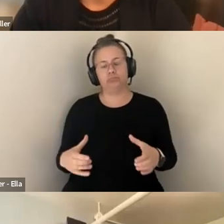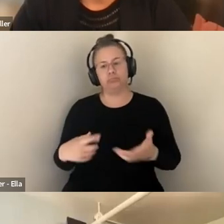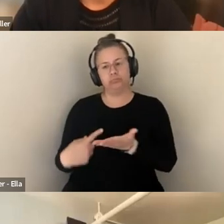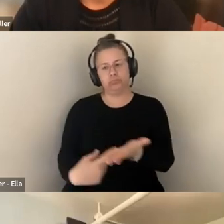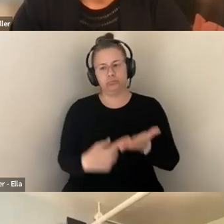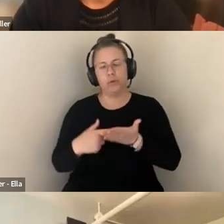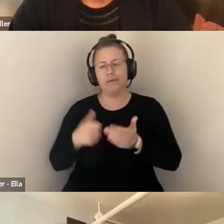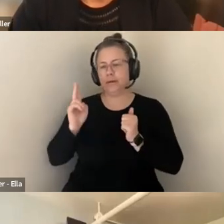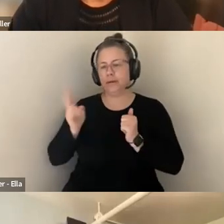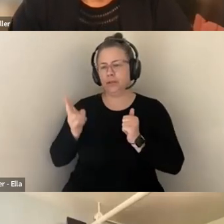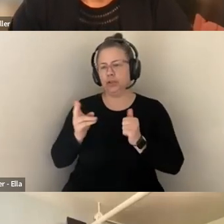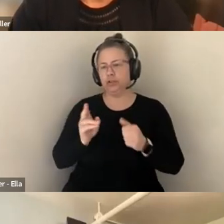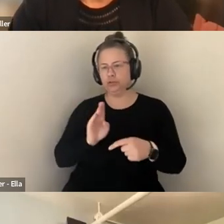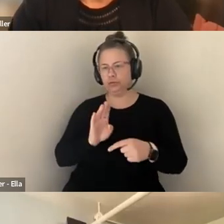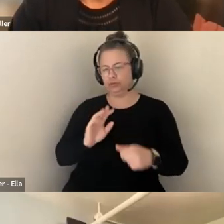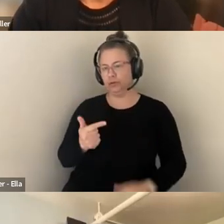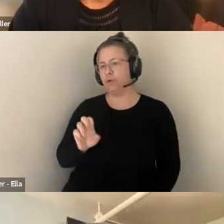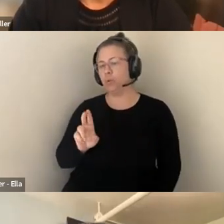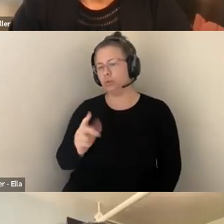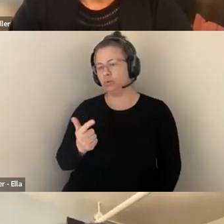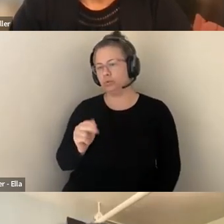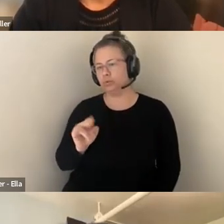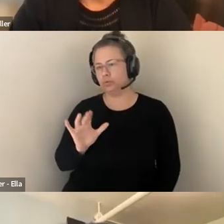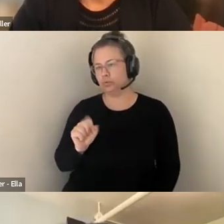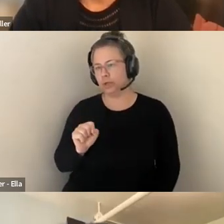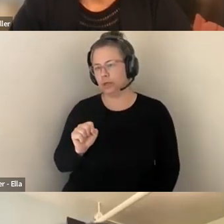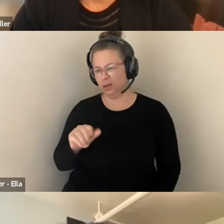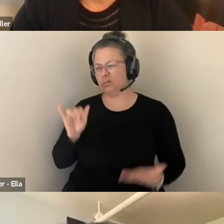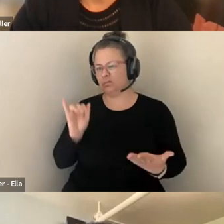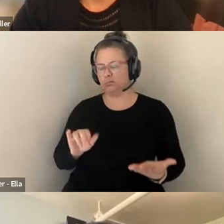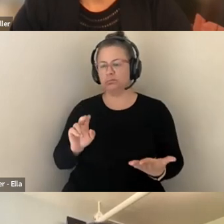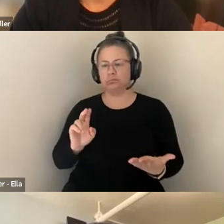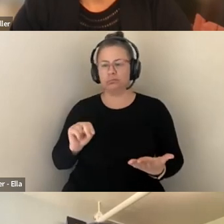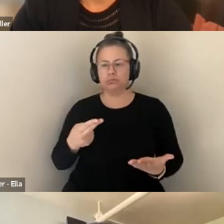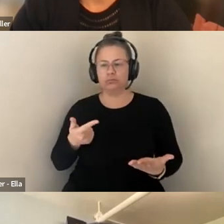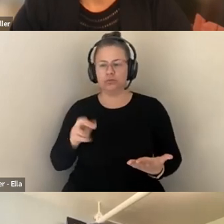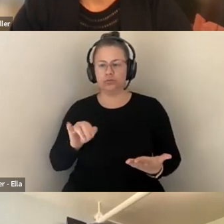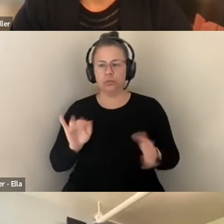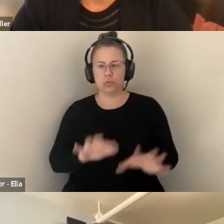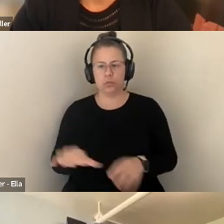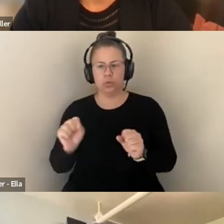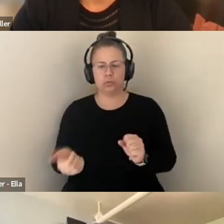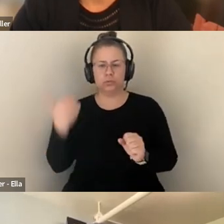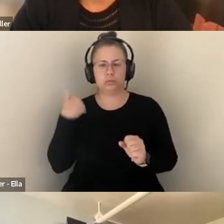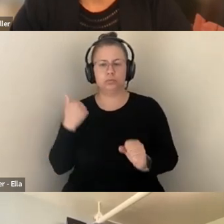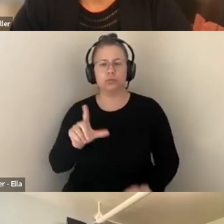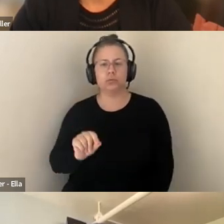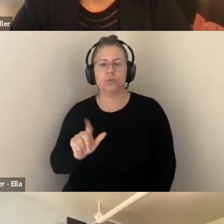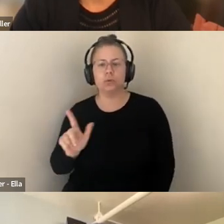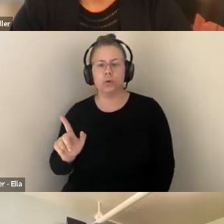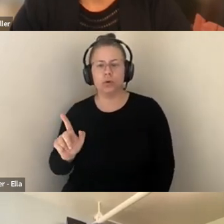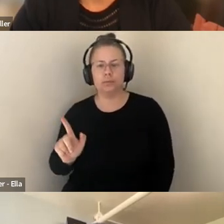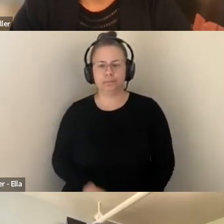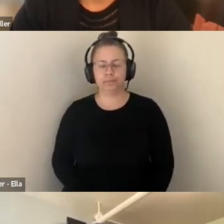THAT NHGRI HOSTED IN 2021. THE CONVERSATIONS THAT EMERGED FROM THAT 2021 SYMPOSIUM